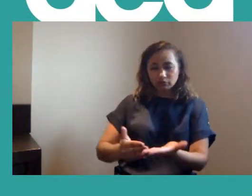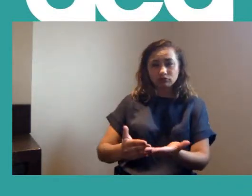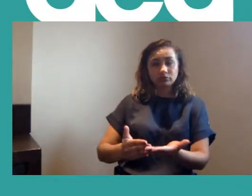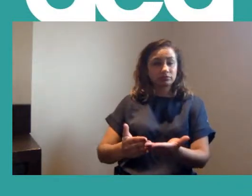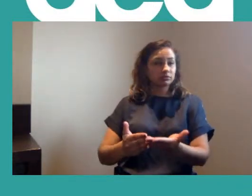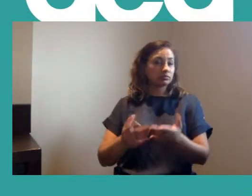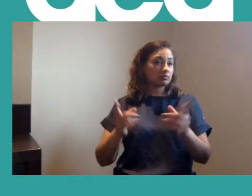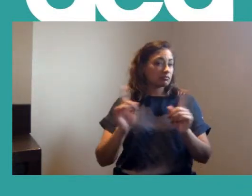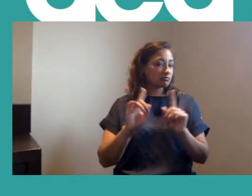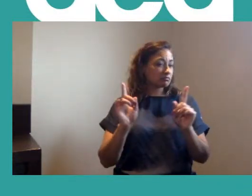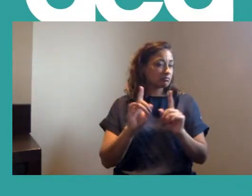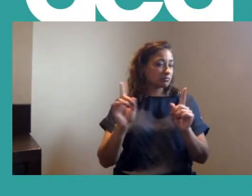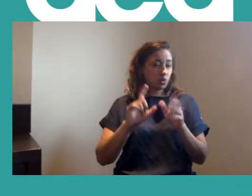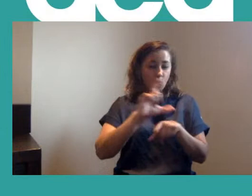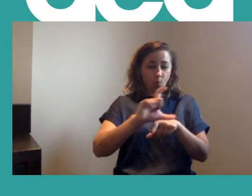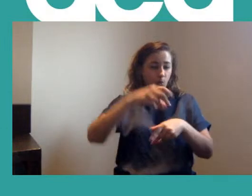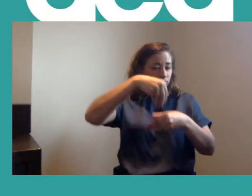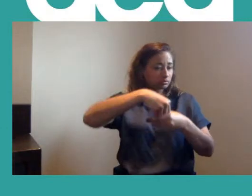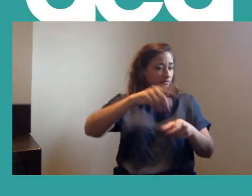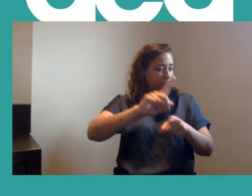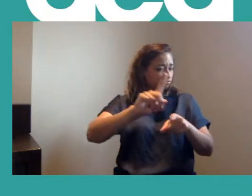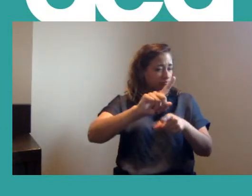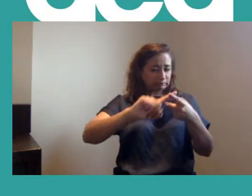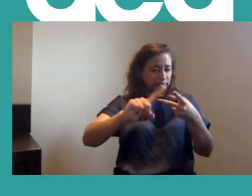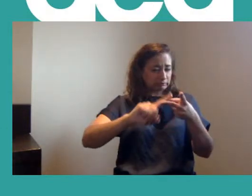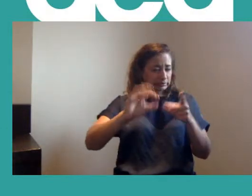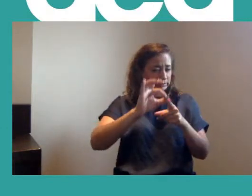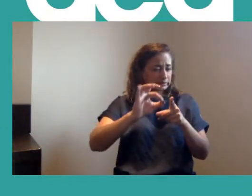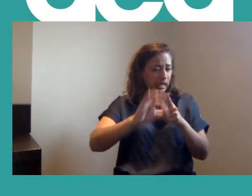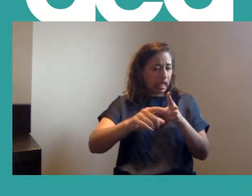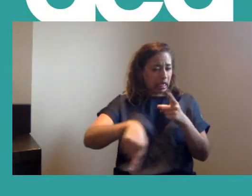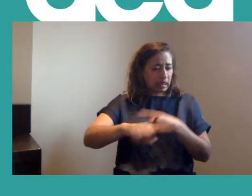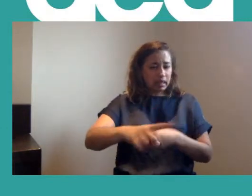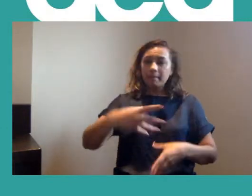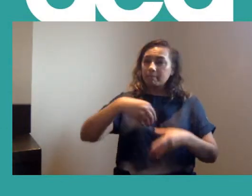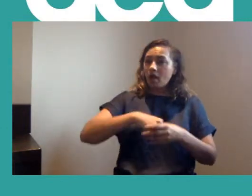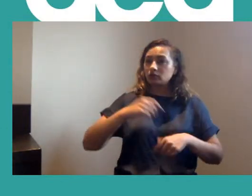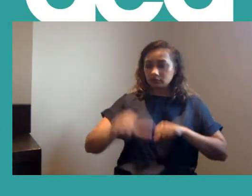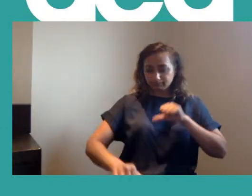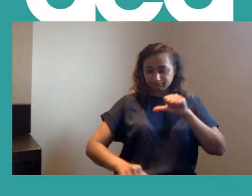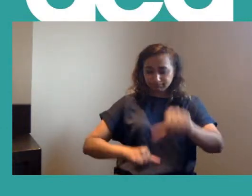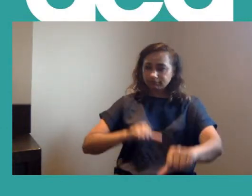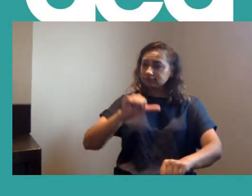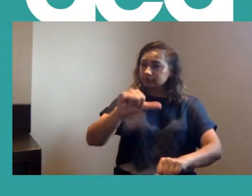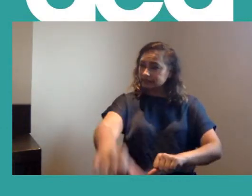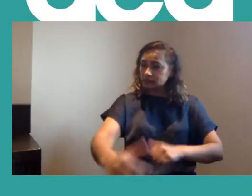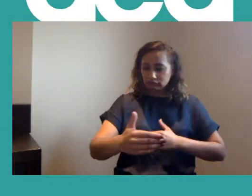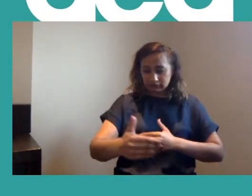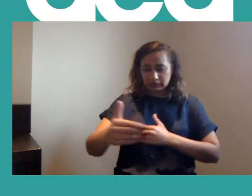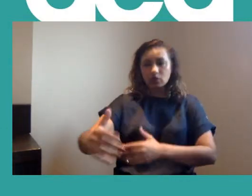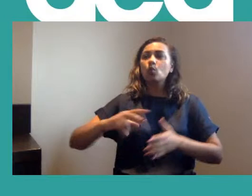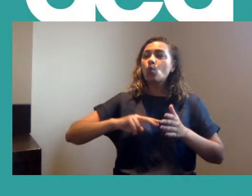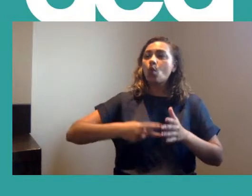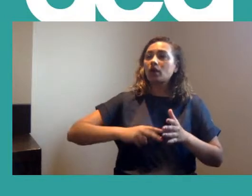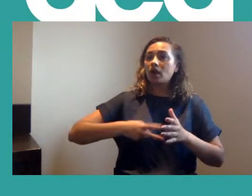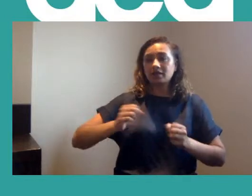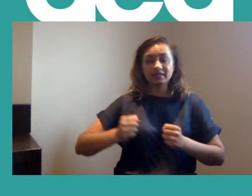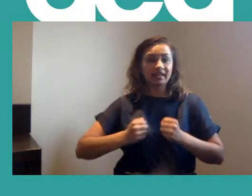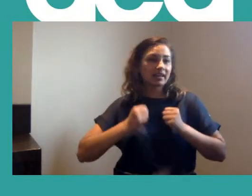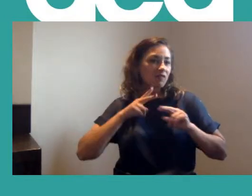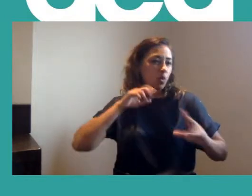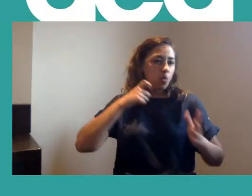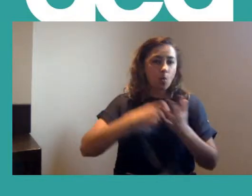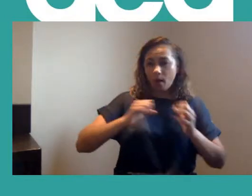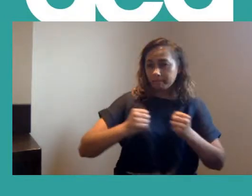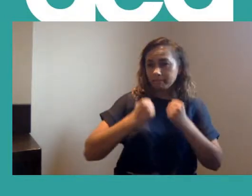what this course is all about. So this is part of a series of an Organising for Power